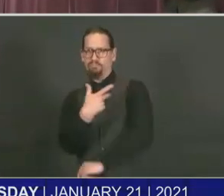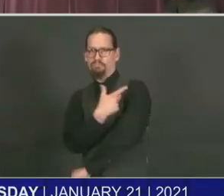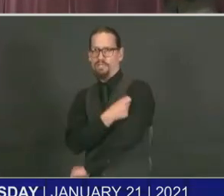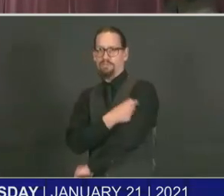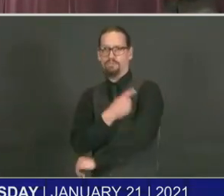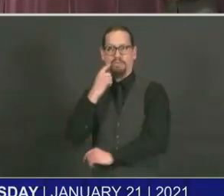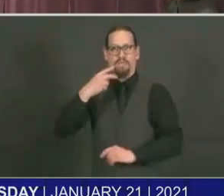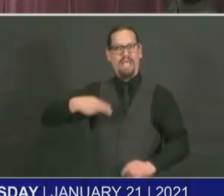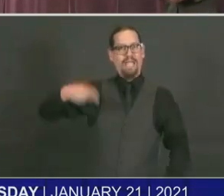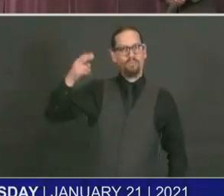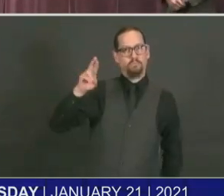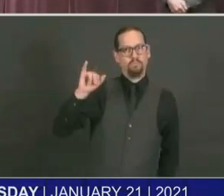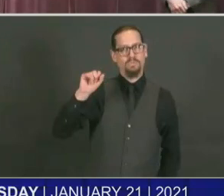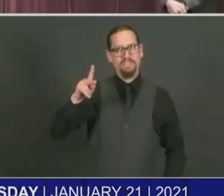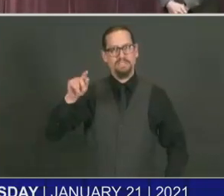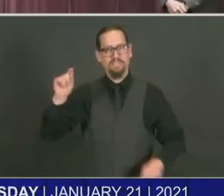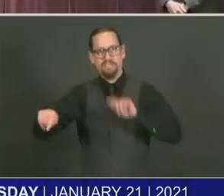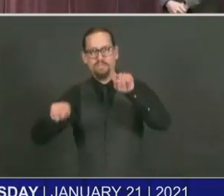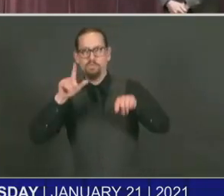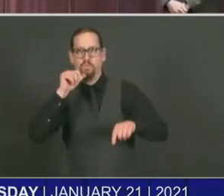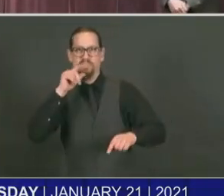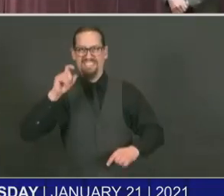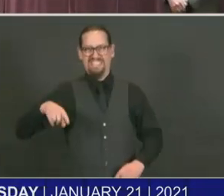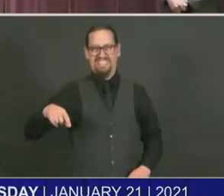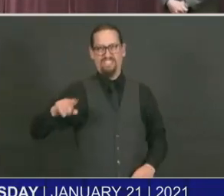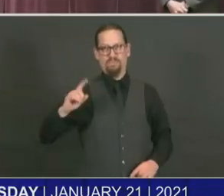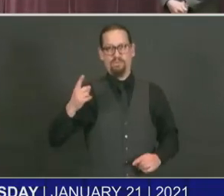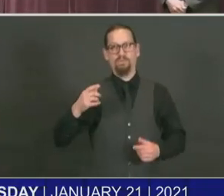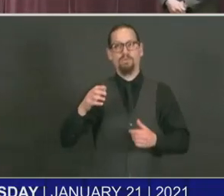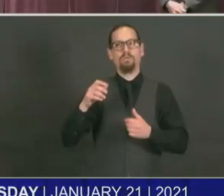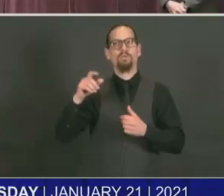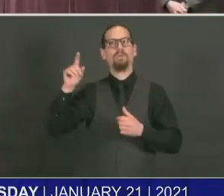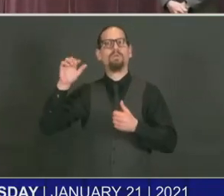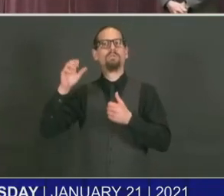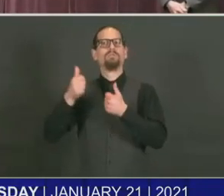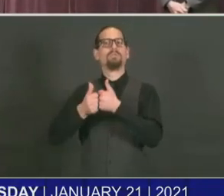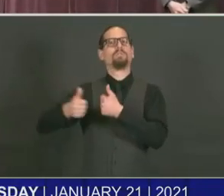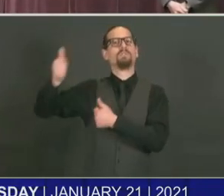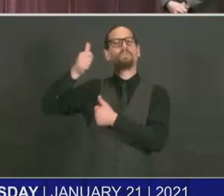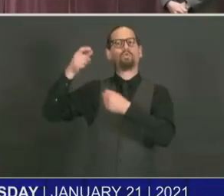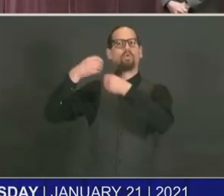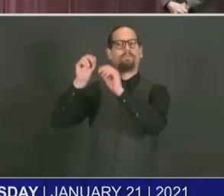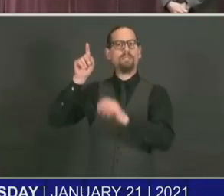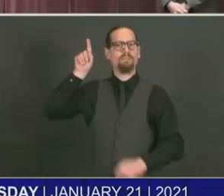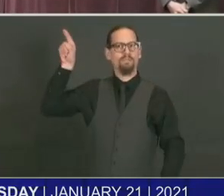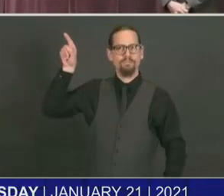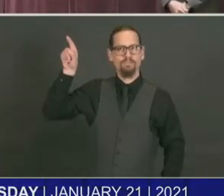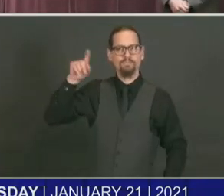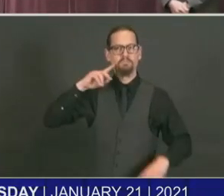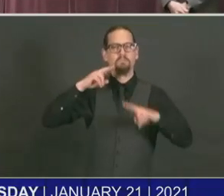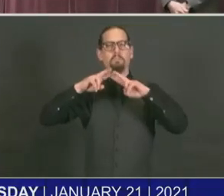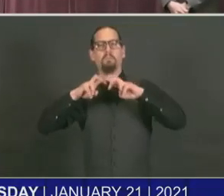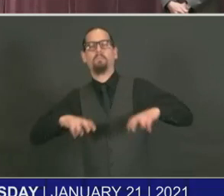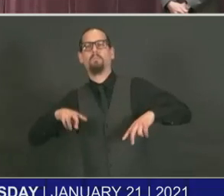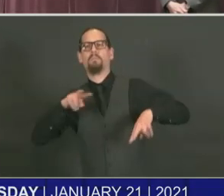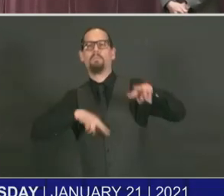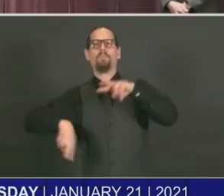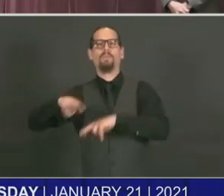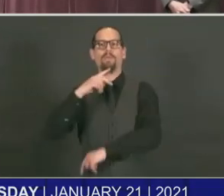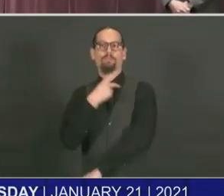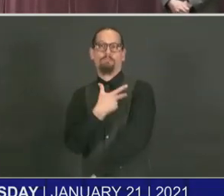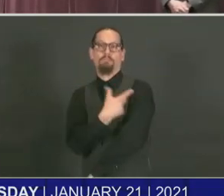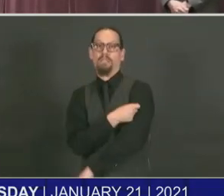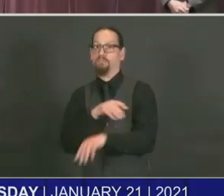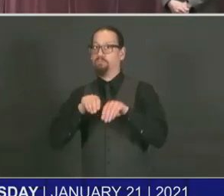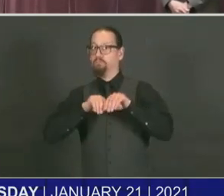Attorney General's Office said yesterday that they're looking into the vaccine distribution at Lifespan and Care New England and the Department of Health oversight, apparently